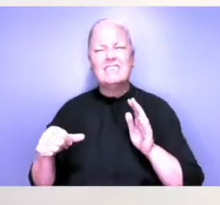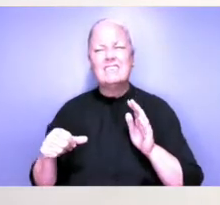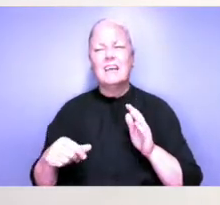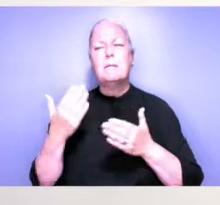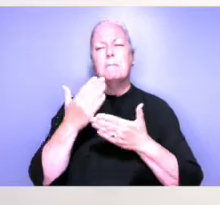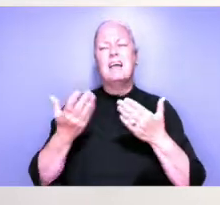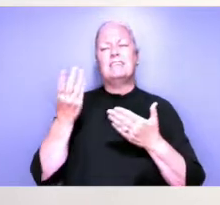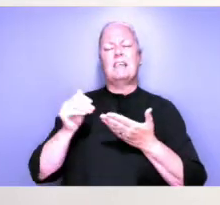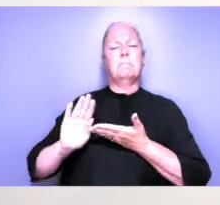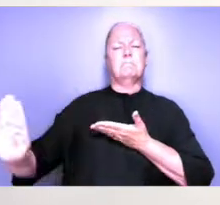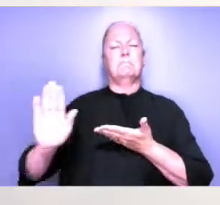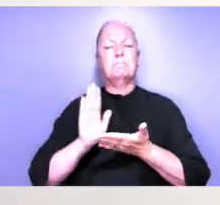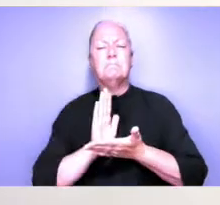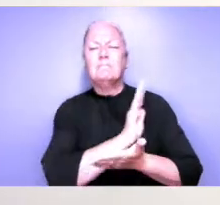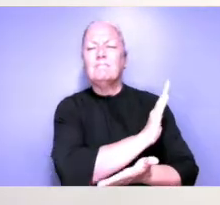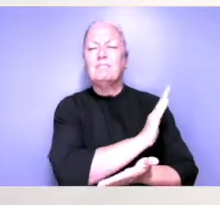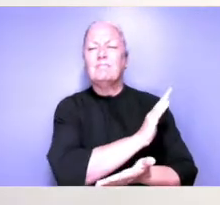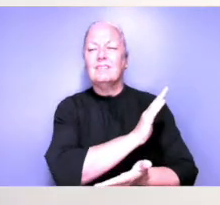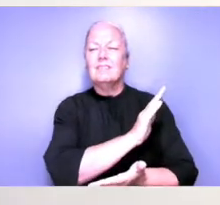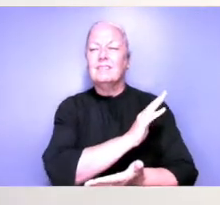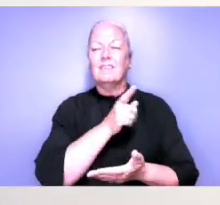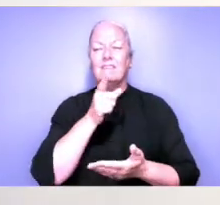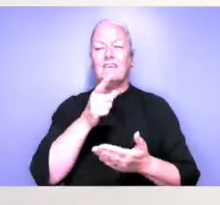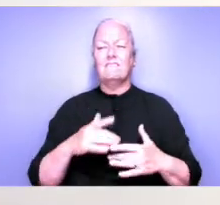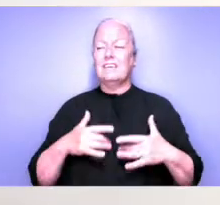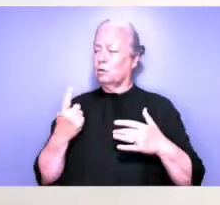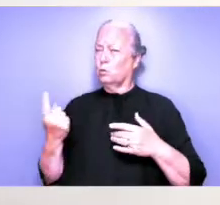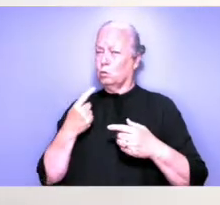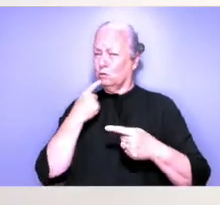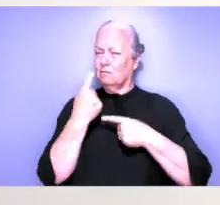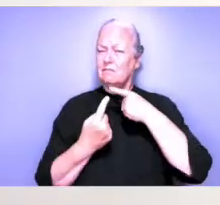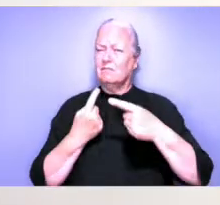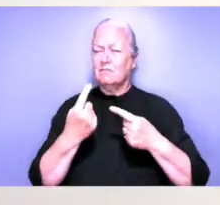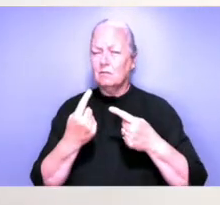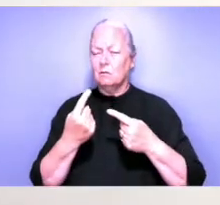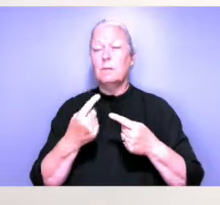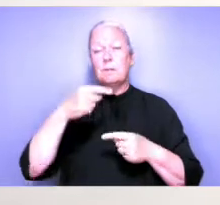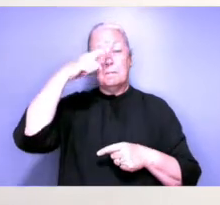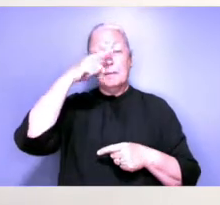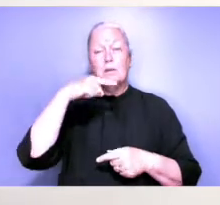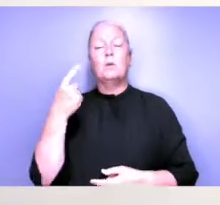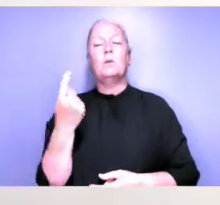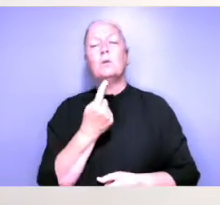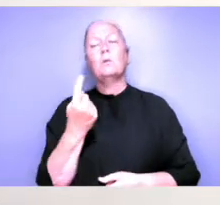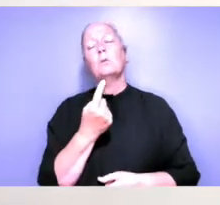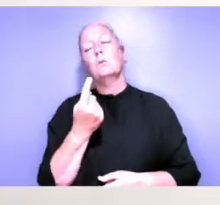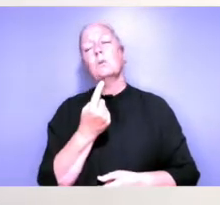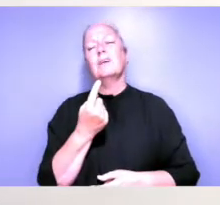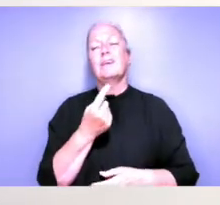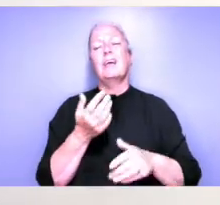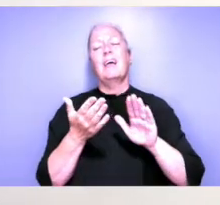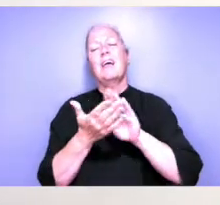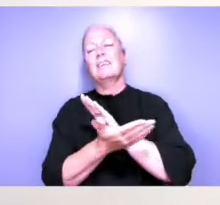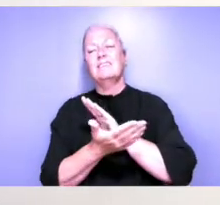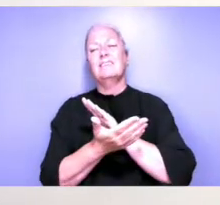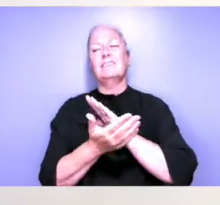parts of community like that. But that feeling that you describe of everybody, all of the people who kind of come under an umbrella of so